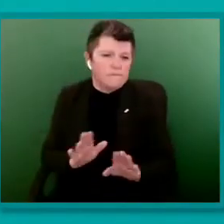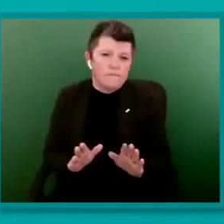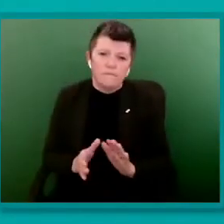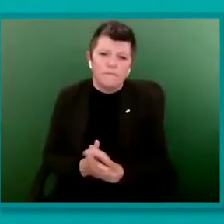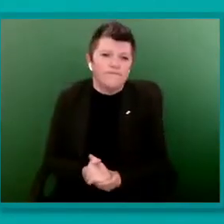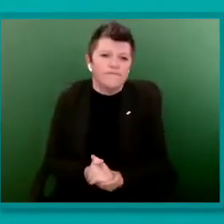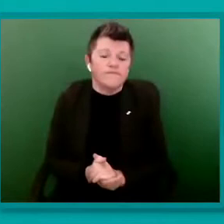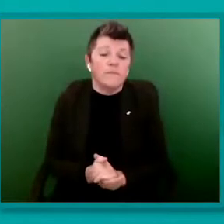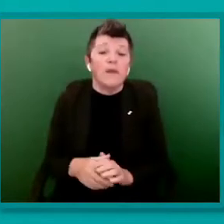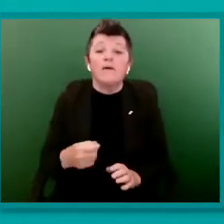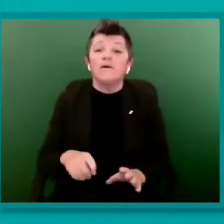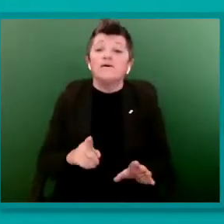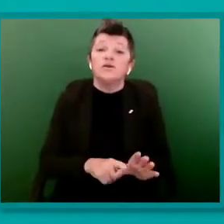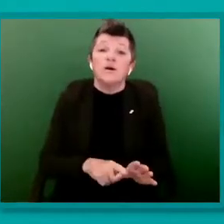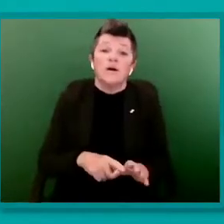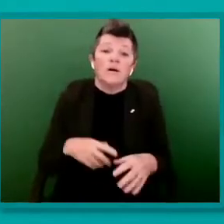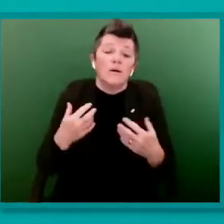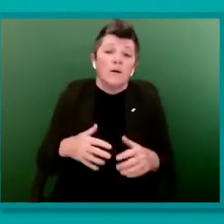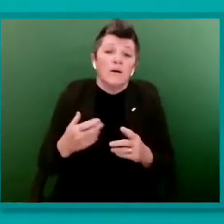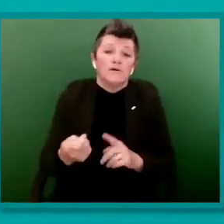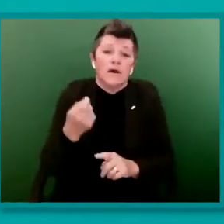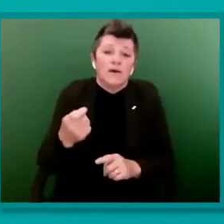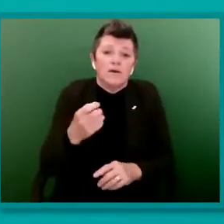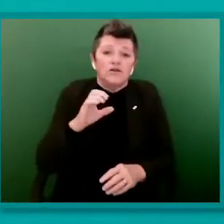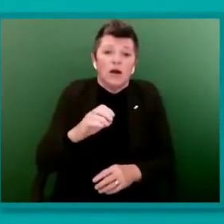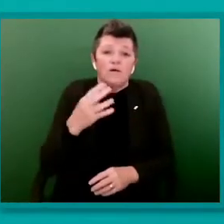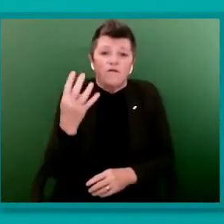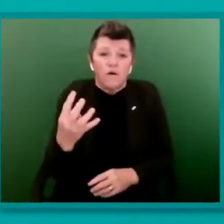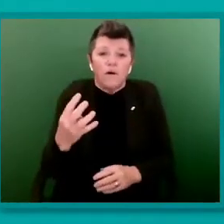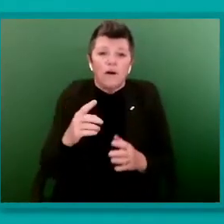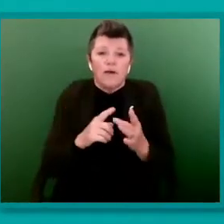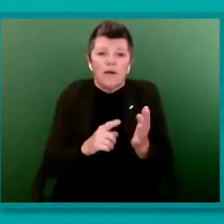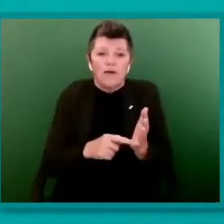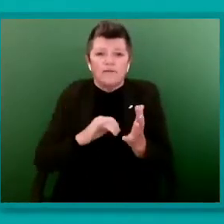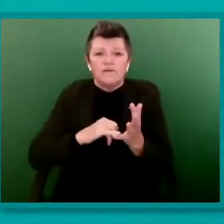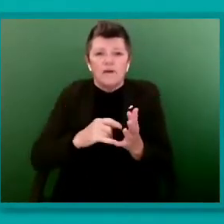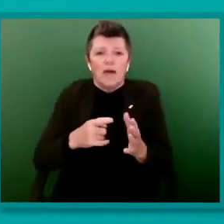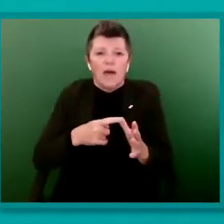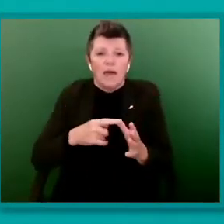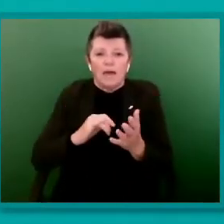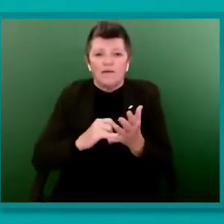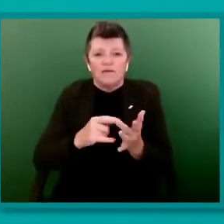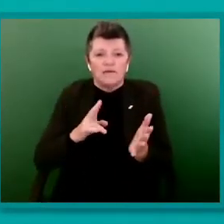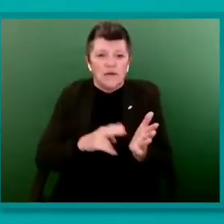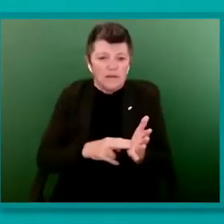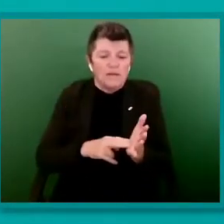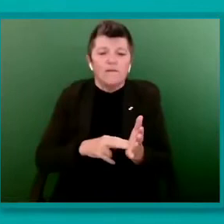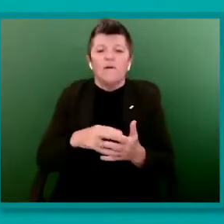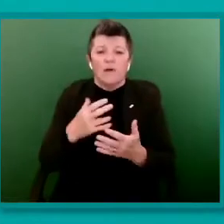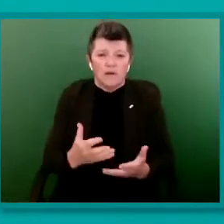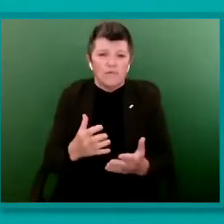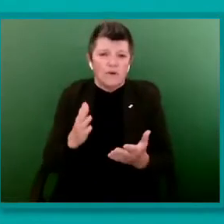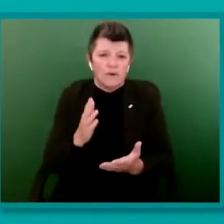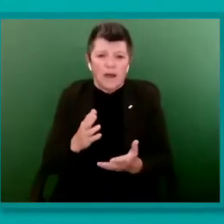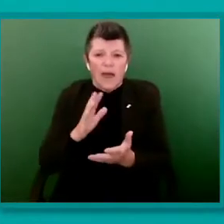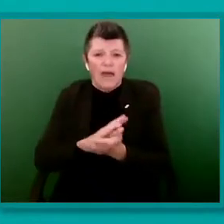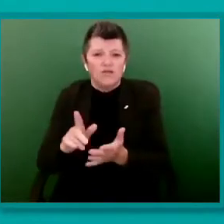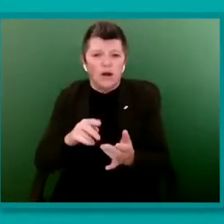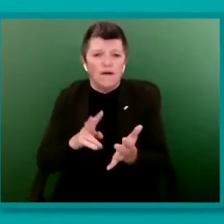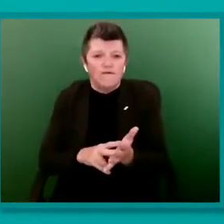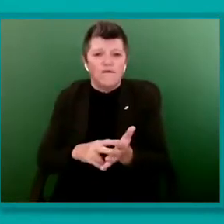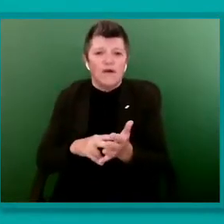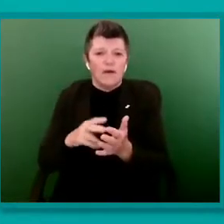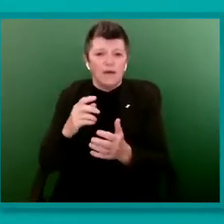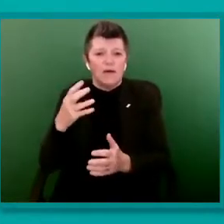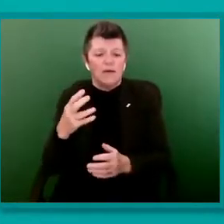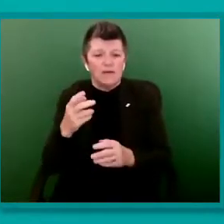success of Channel 4's It's a Sin has led to a record number of HIV tests being applied for in National HIV Testing